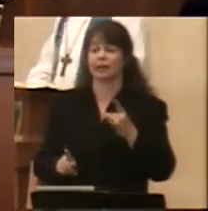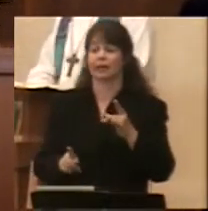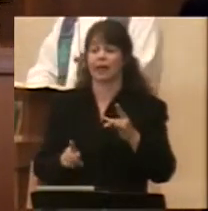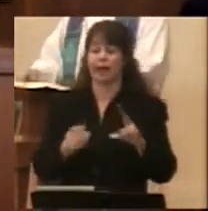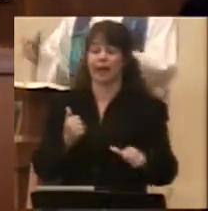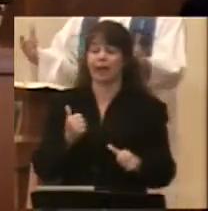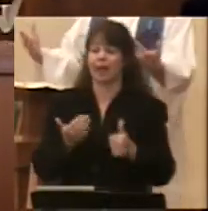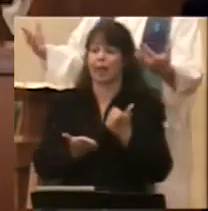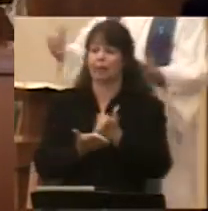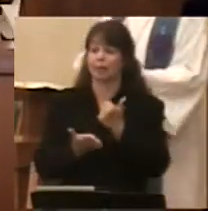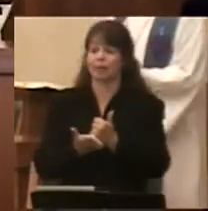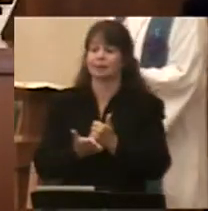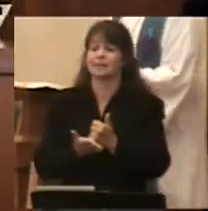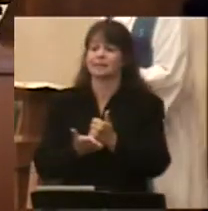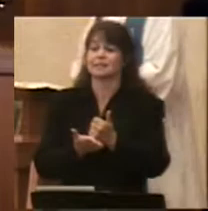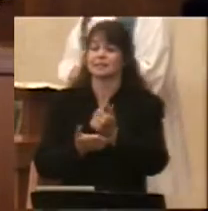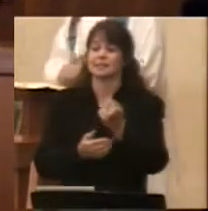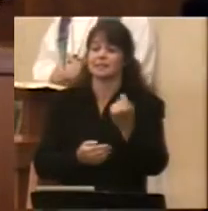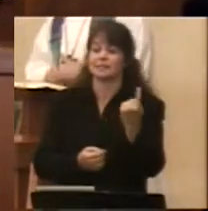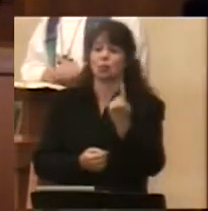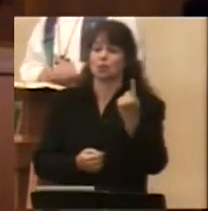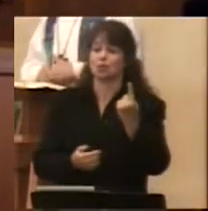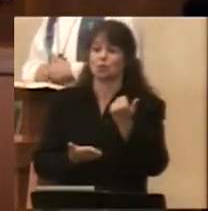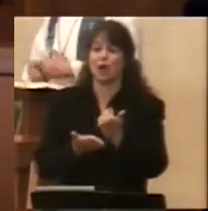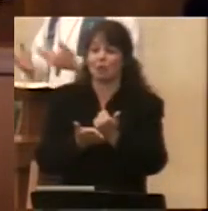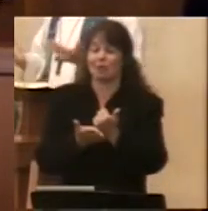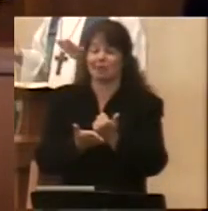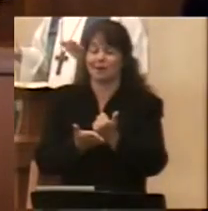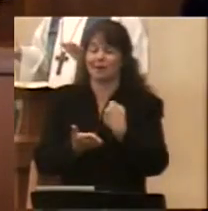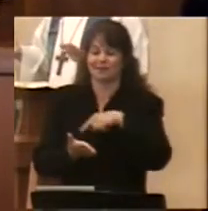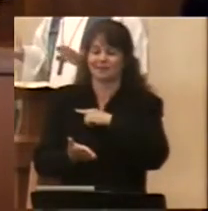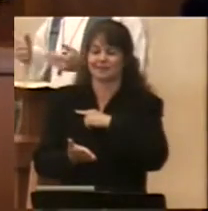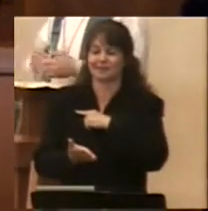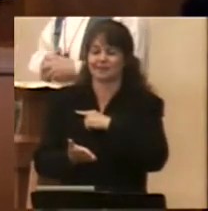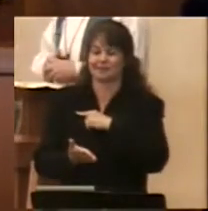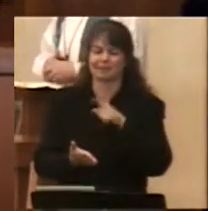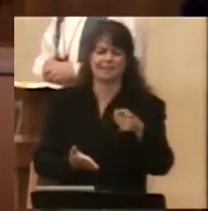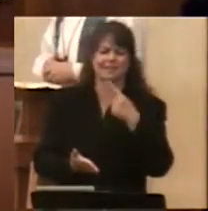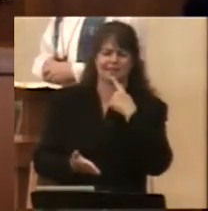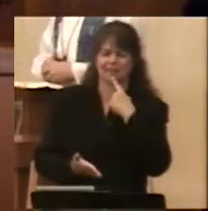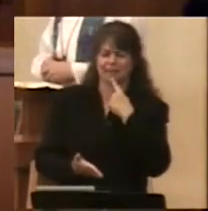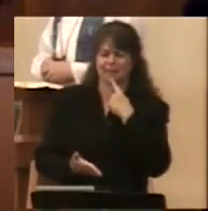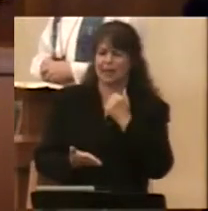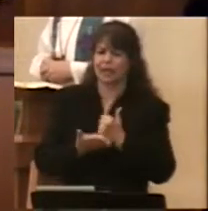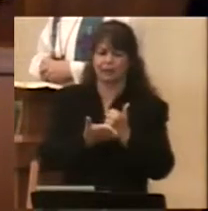Someone to do tasks for us. He said, this didn't do any good for me.